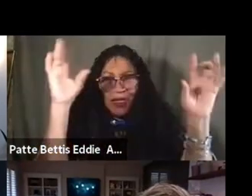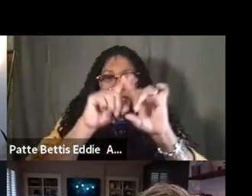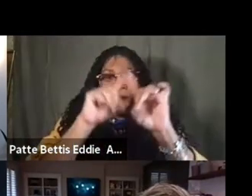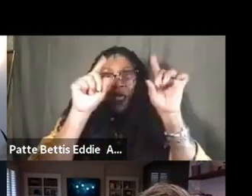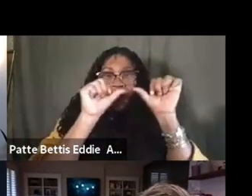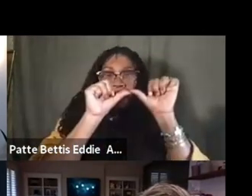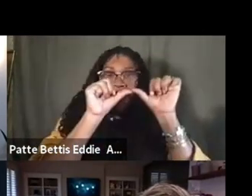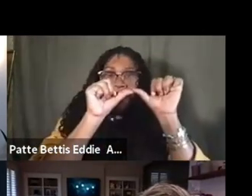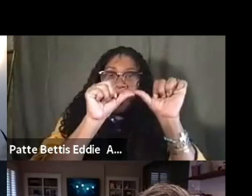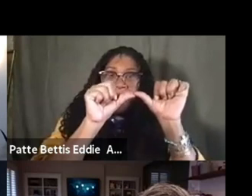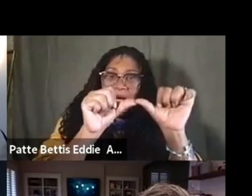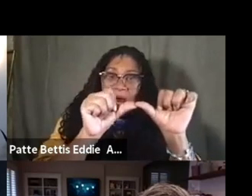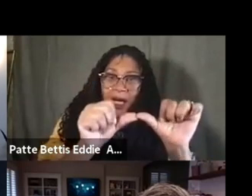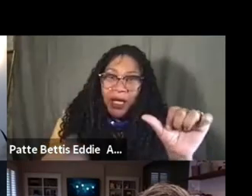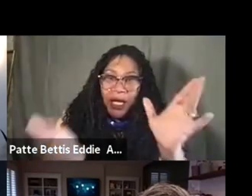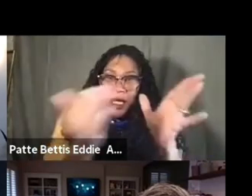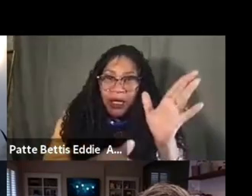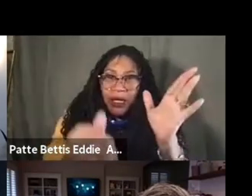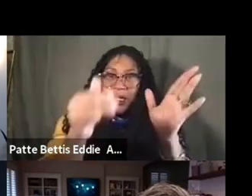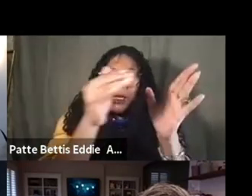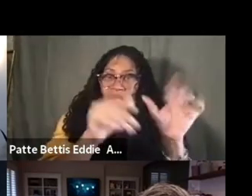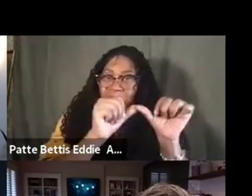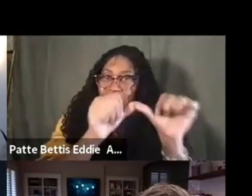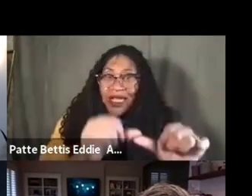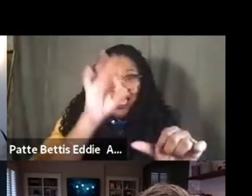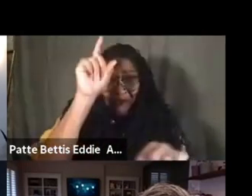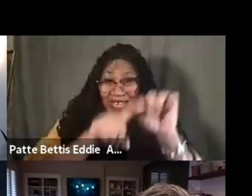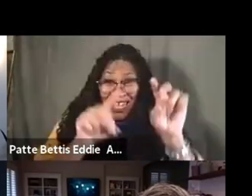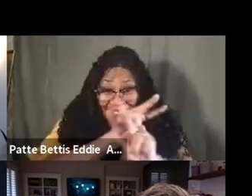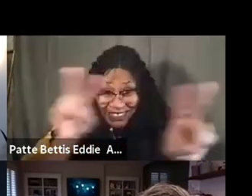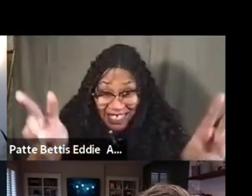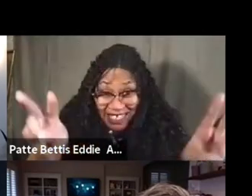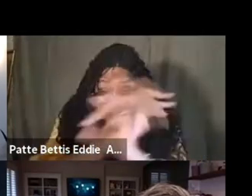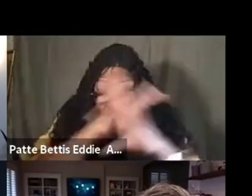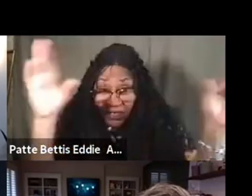constantly and consistently, because if we can't see it, truly we can't have it.